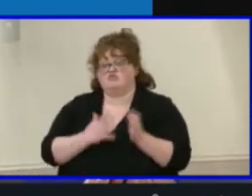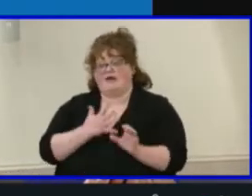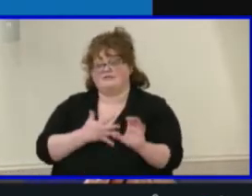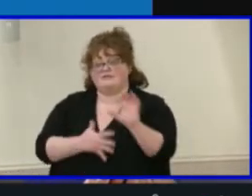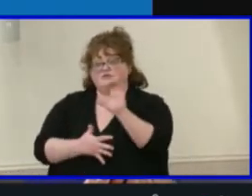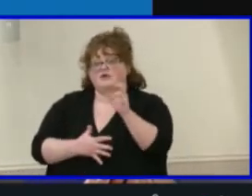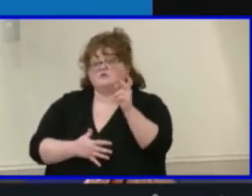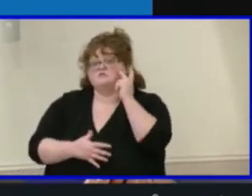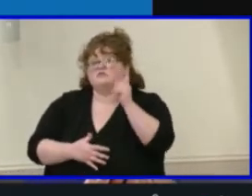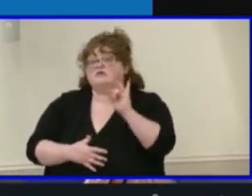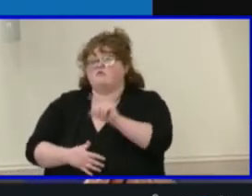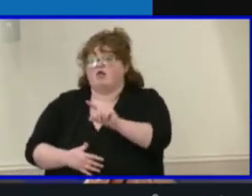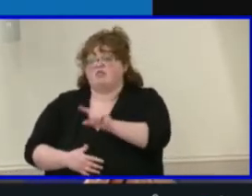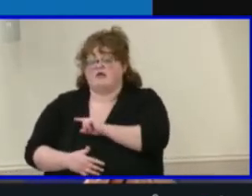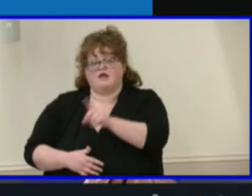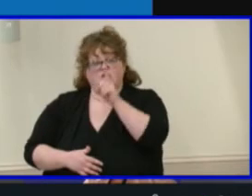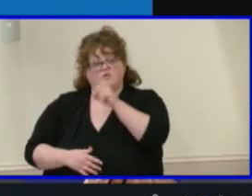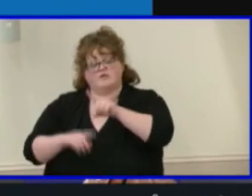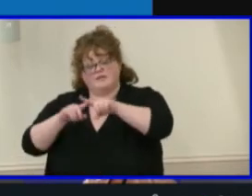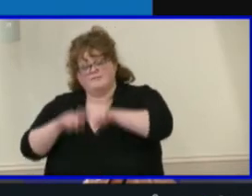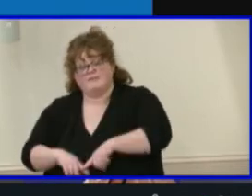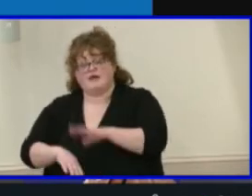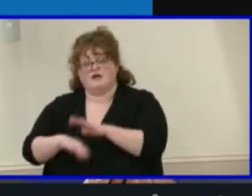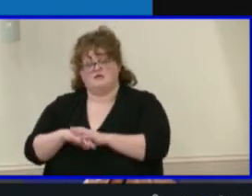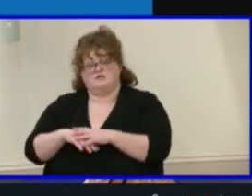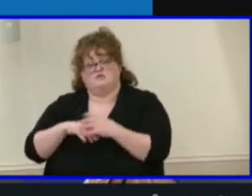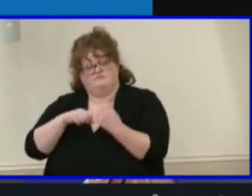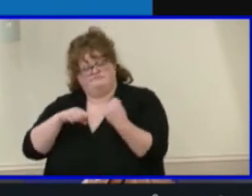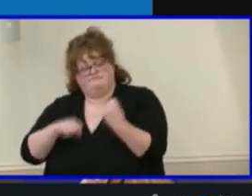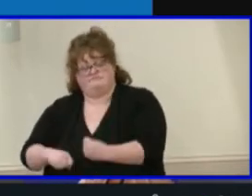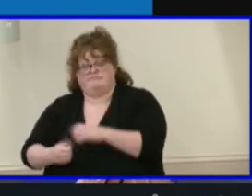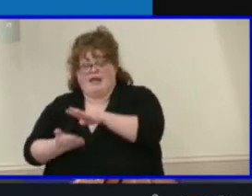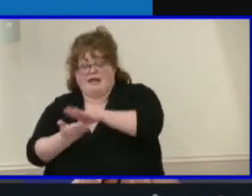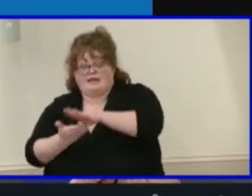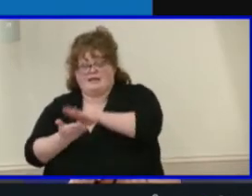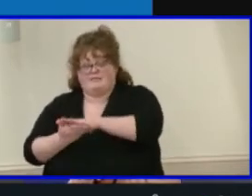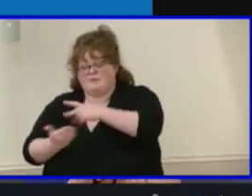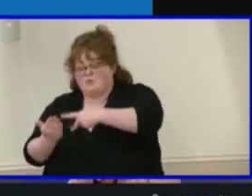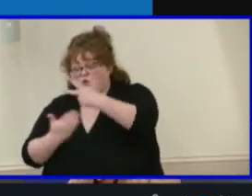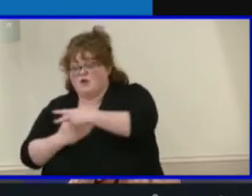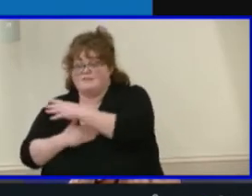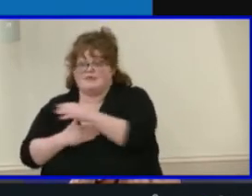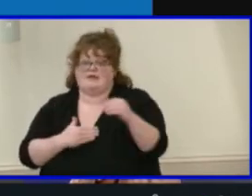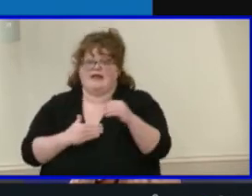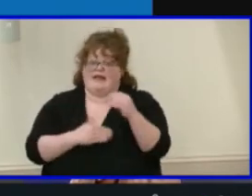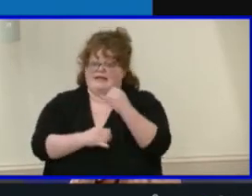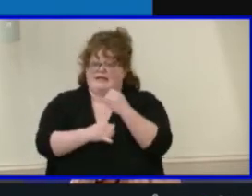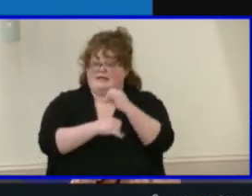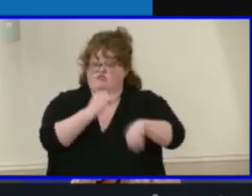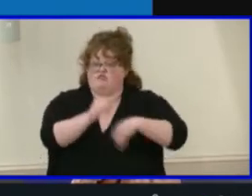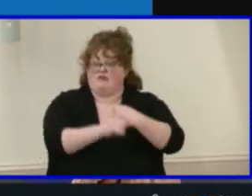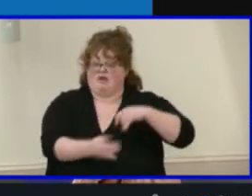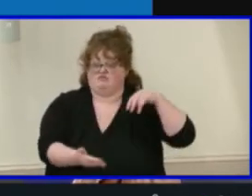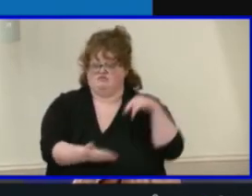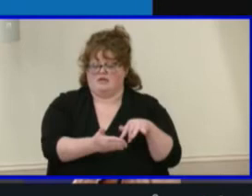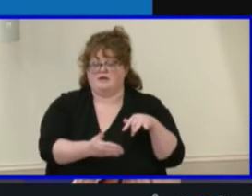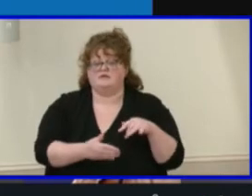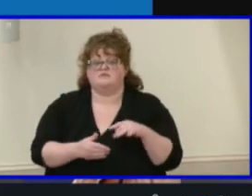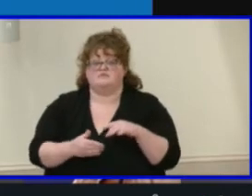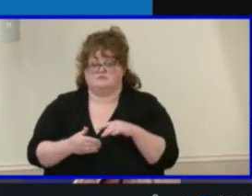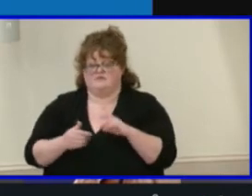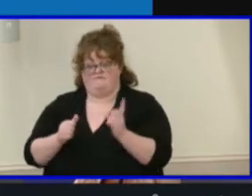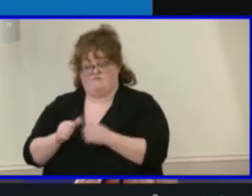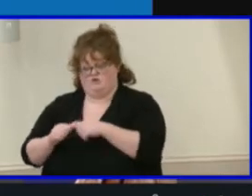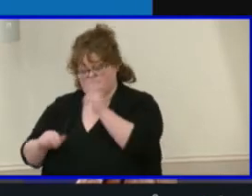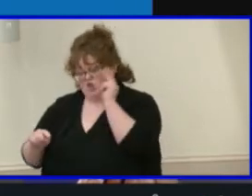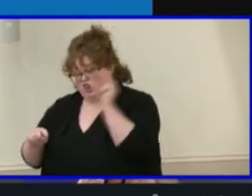which is based on rigorous academic programming and international studies focus. We will then outline the process for the selection of students.